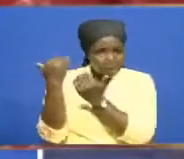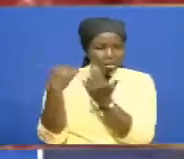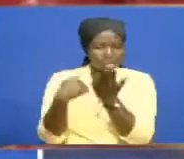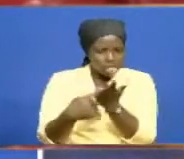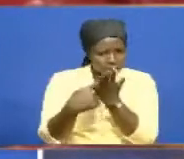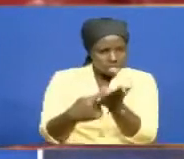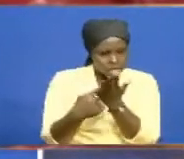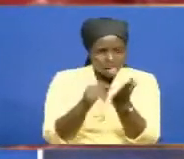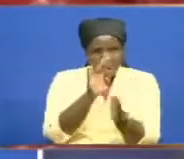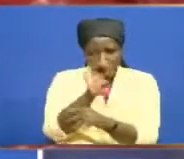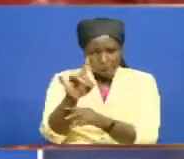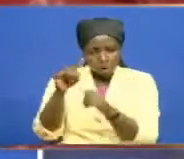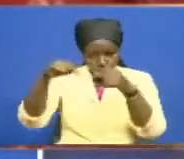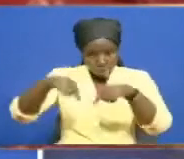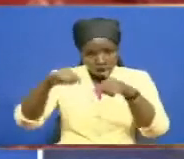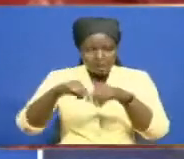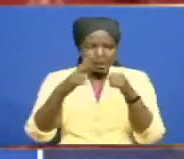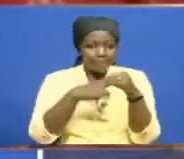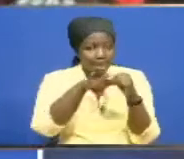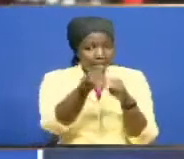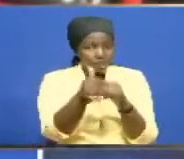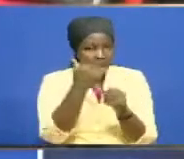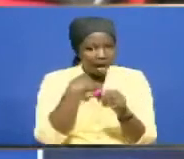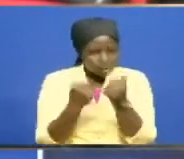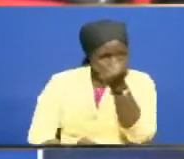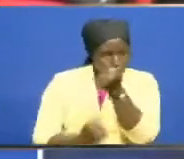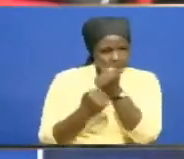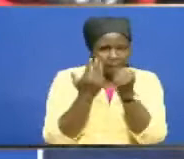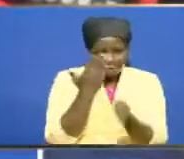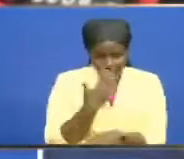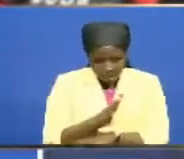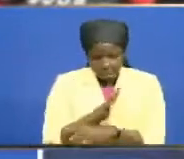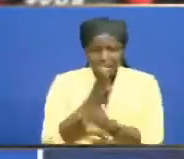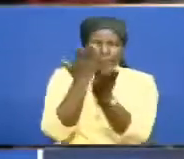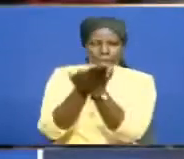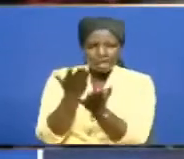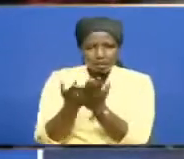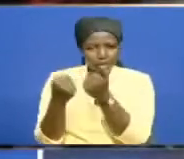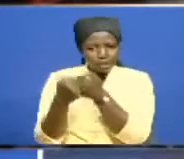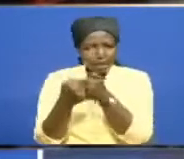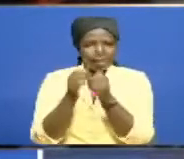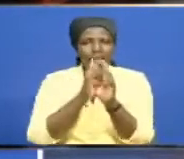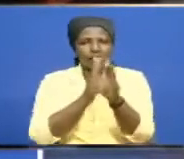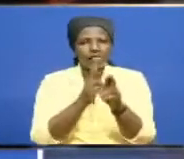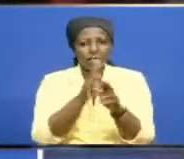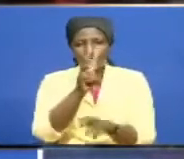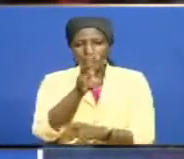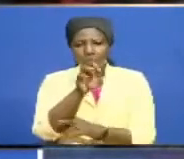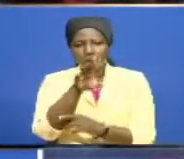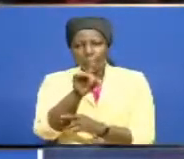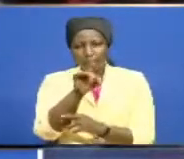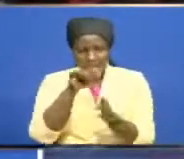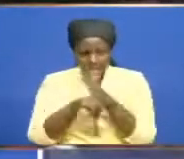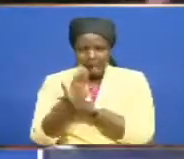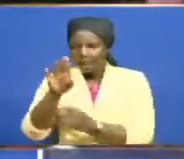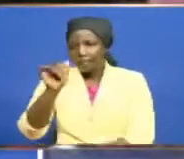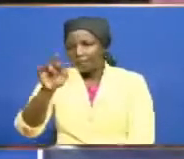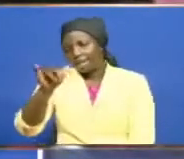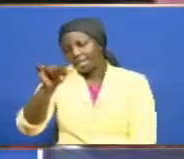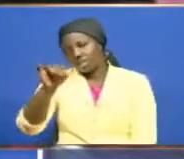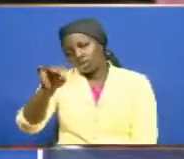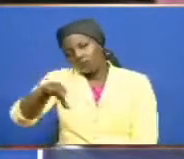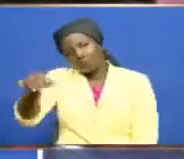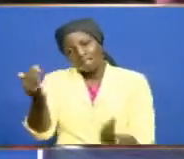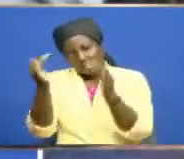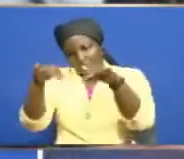Currently, seven counties have given it the thumbs up, while a petition challenging the outcome of a vote by the Baringo County Assembly, which